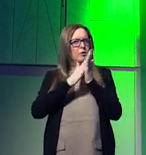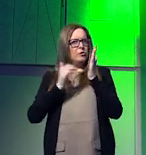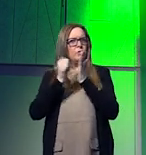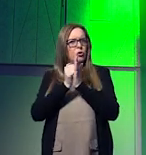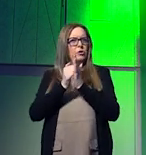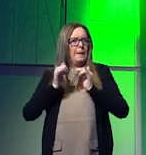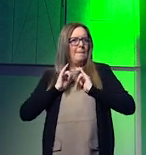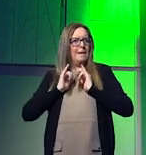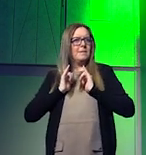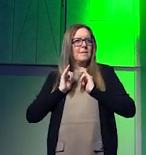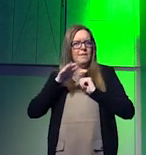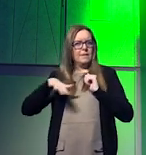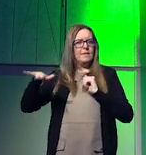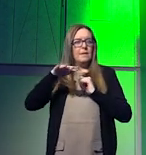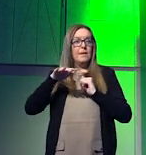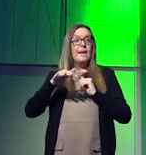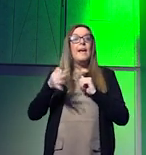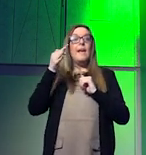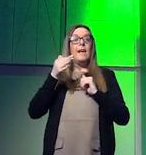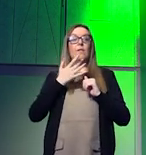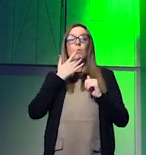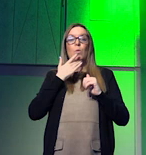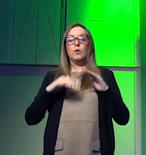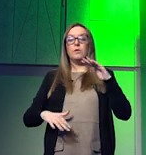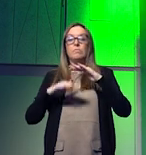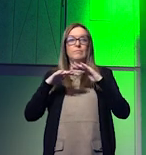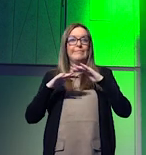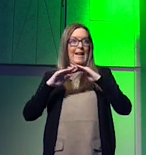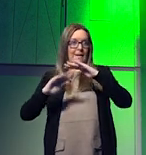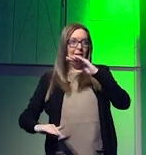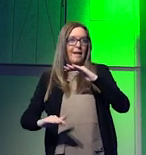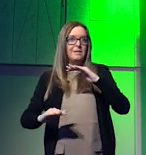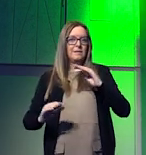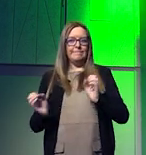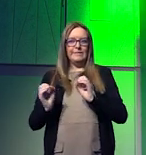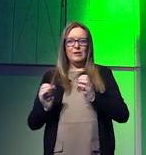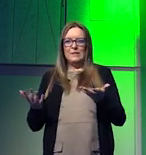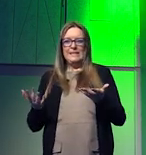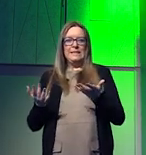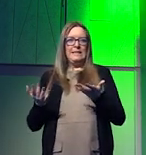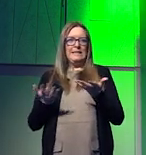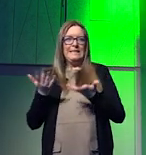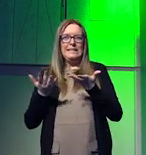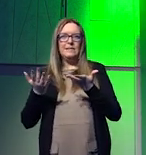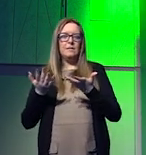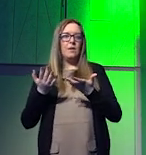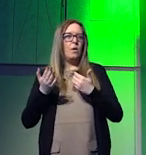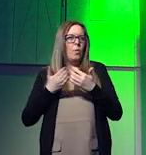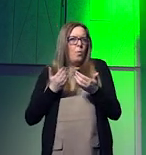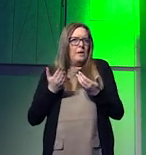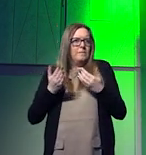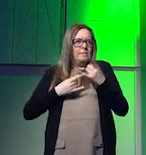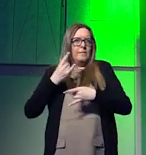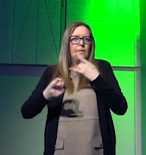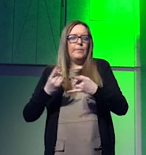the moment you start running out of water and where you have less predictability over your water resources you start